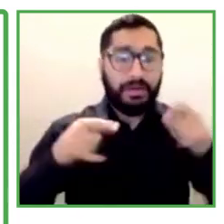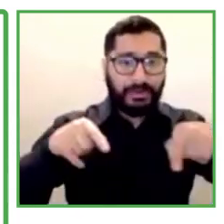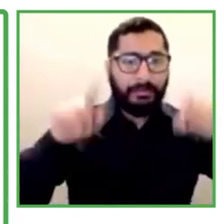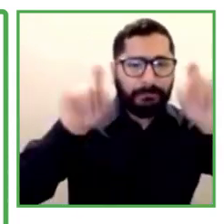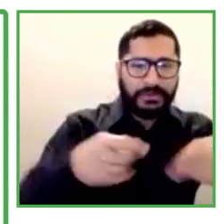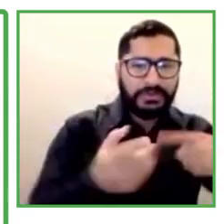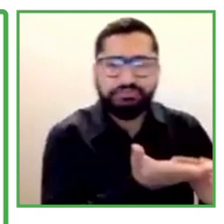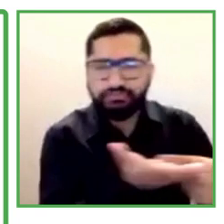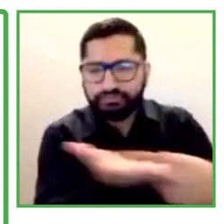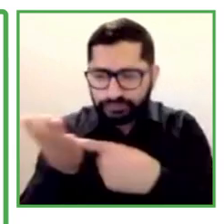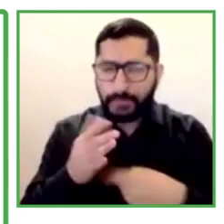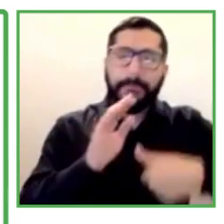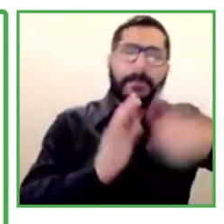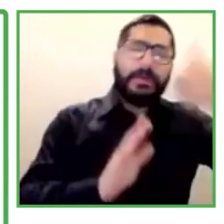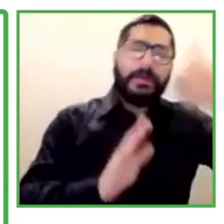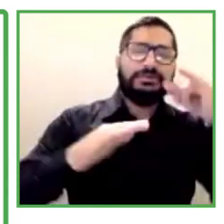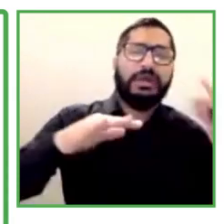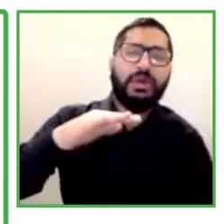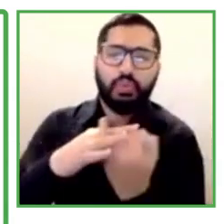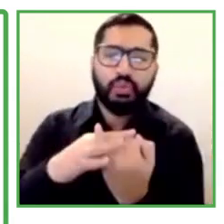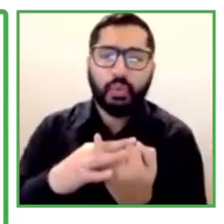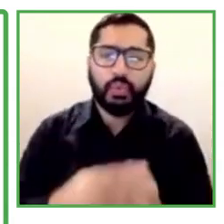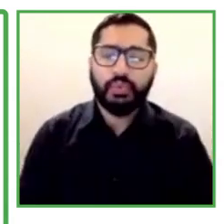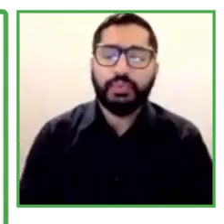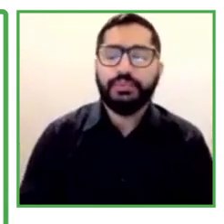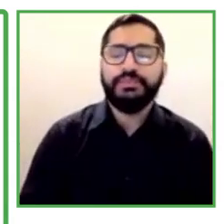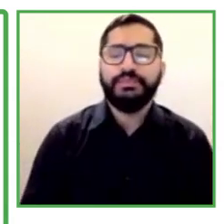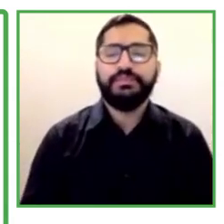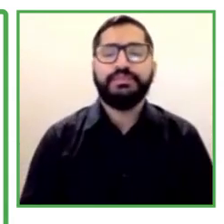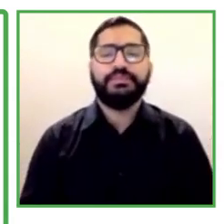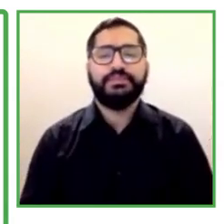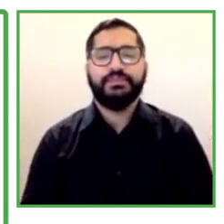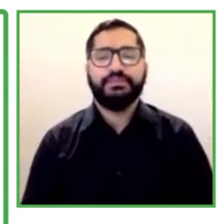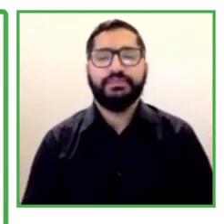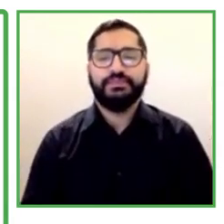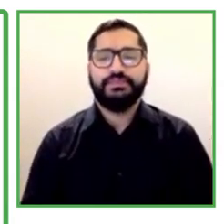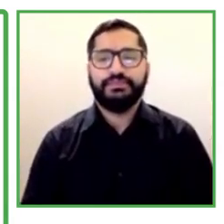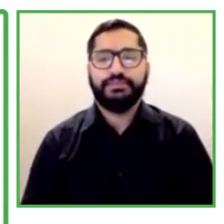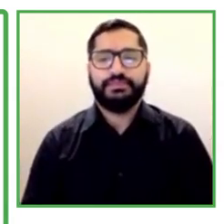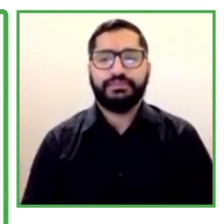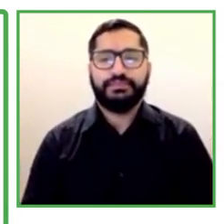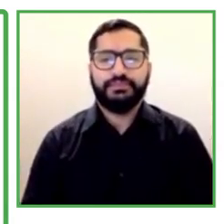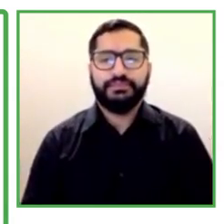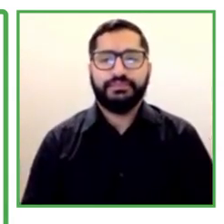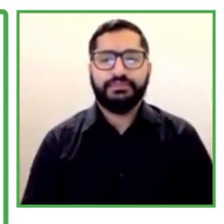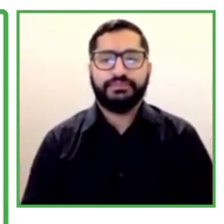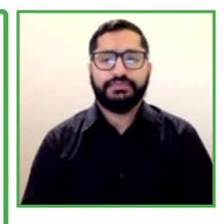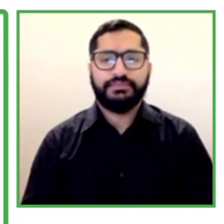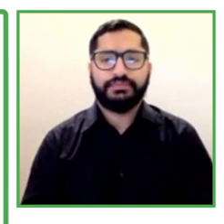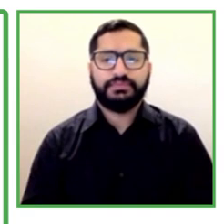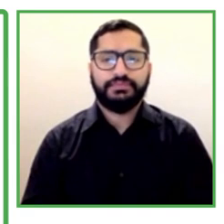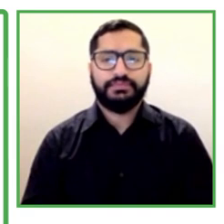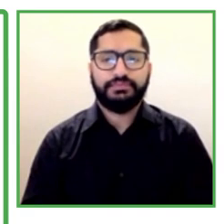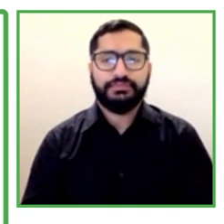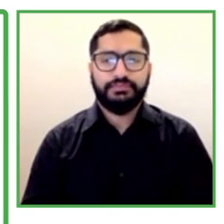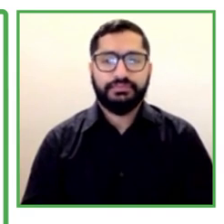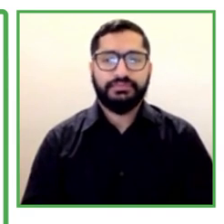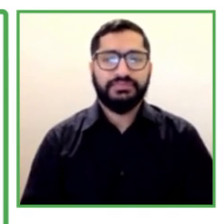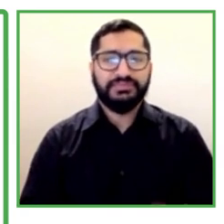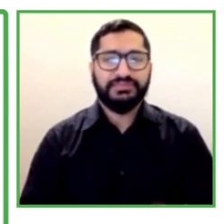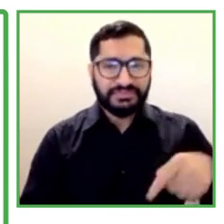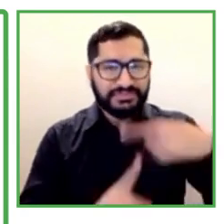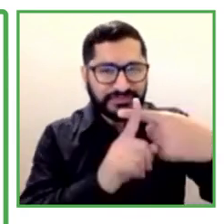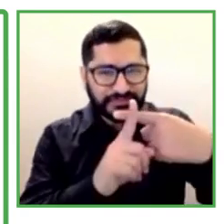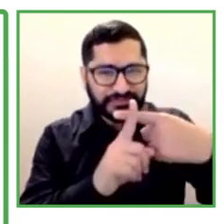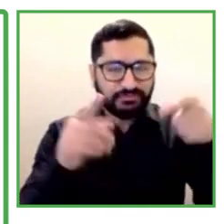Besides being a basic human right, an important concept for equal